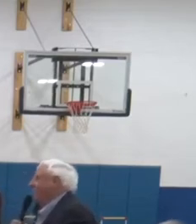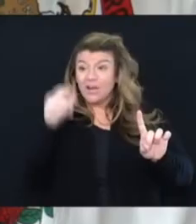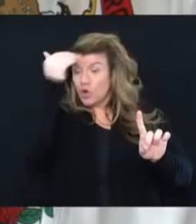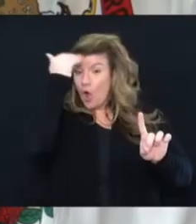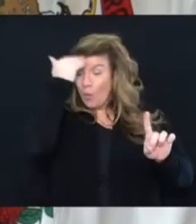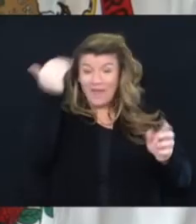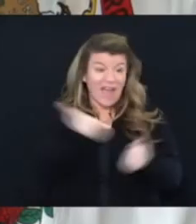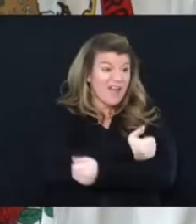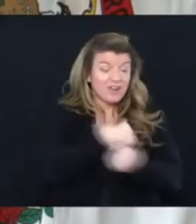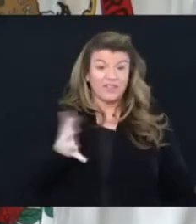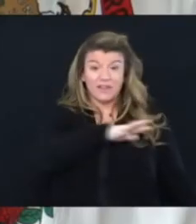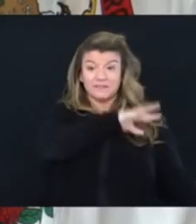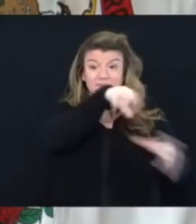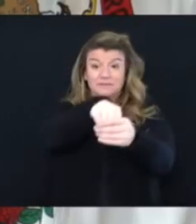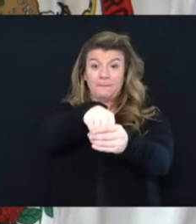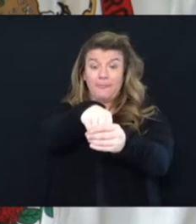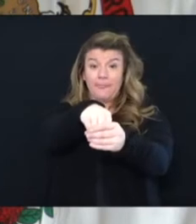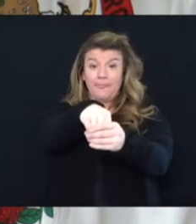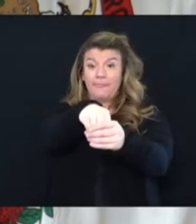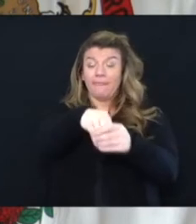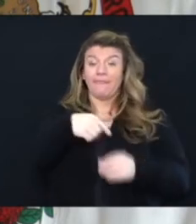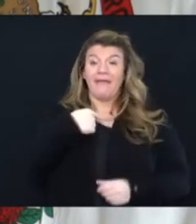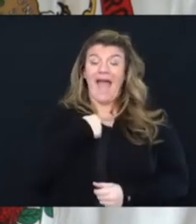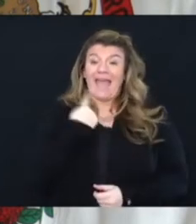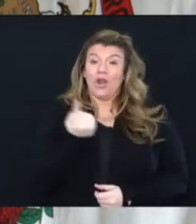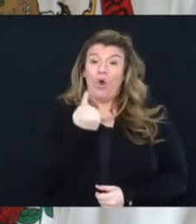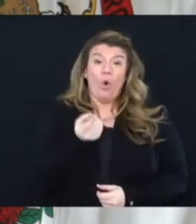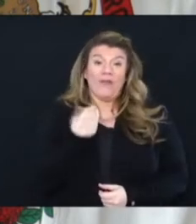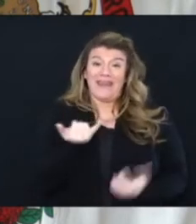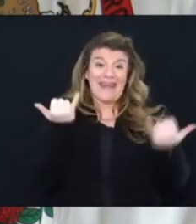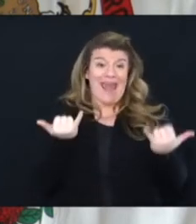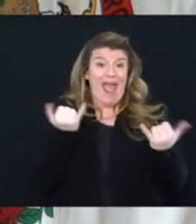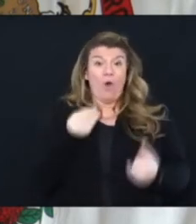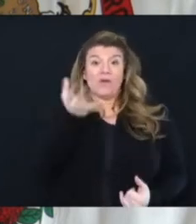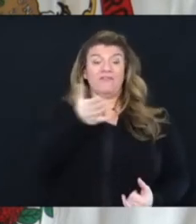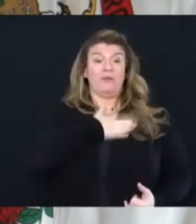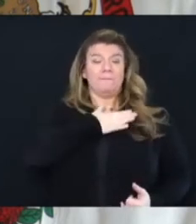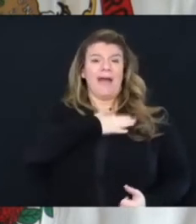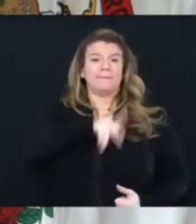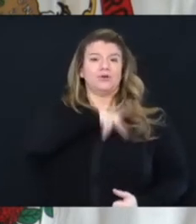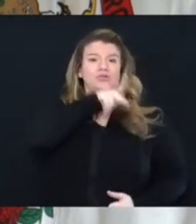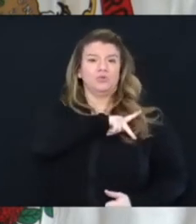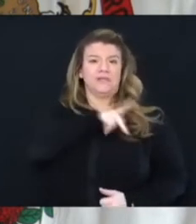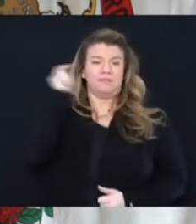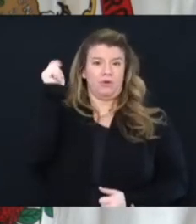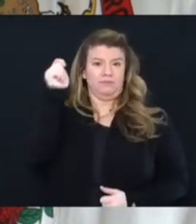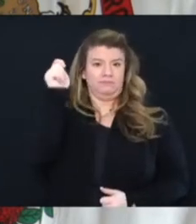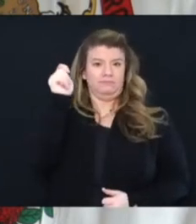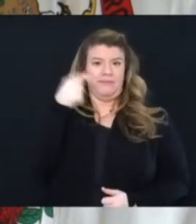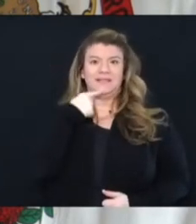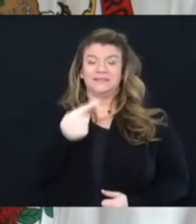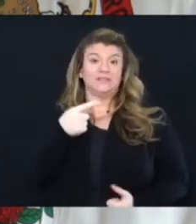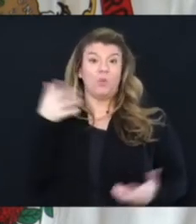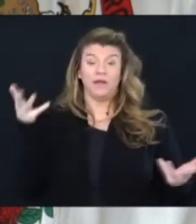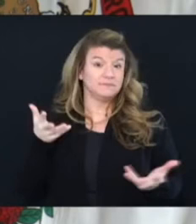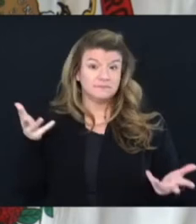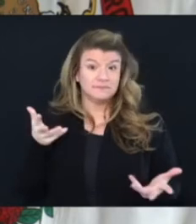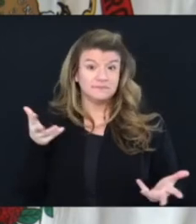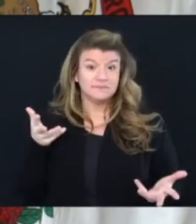I can only give you just a personal testimony, just to just say to you just this that, uh,